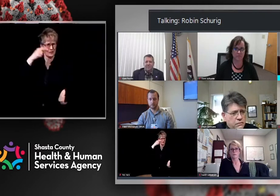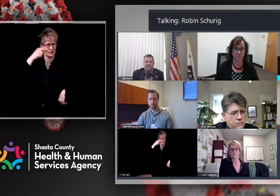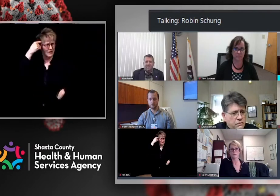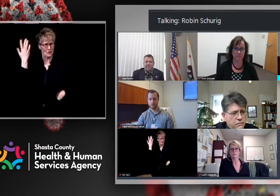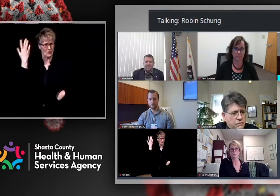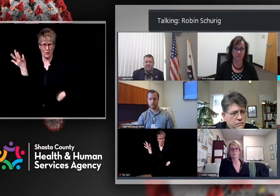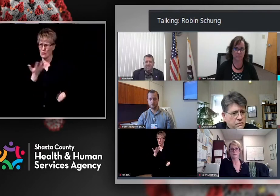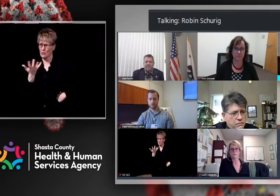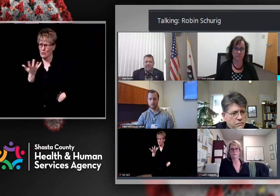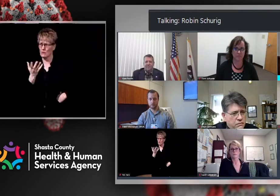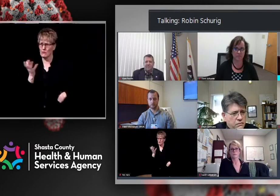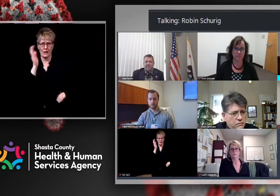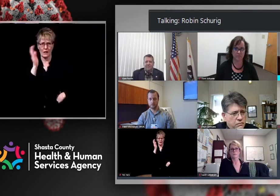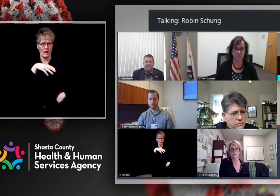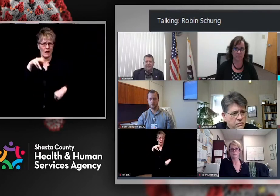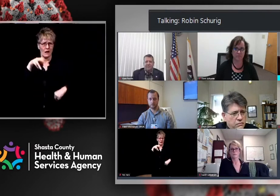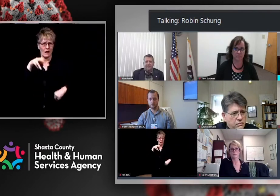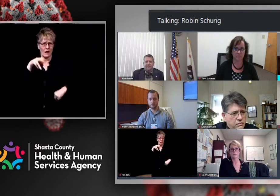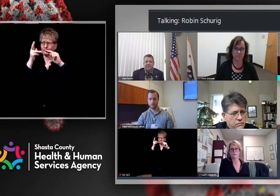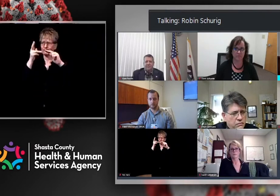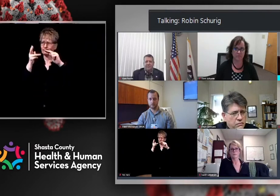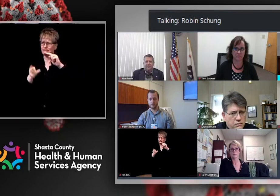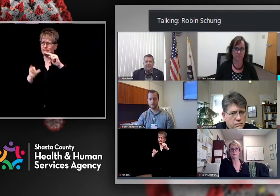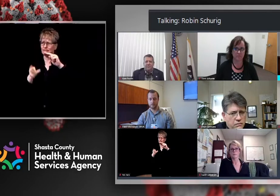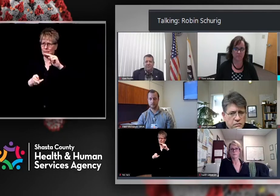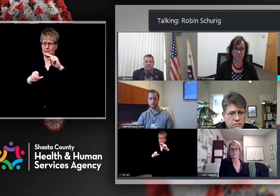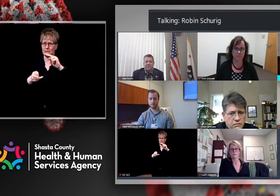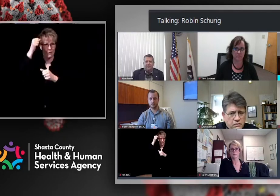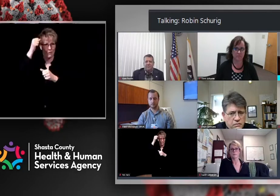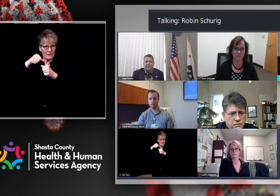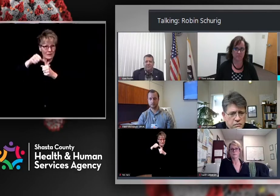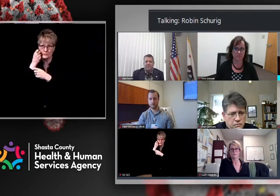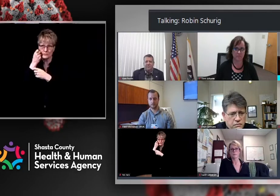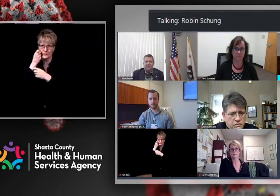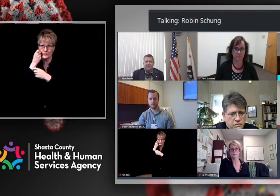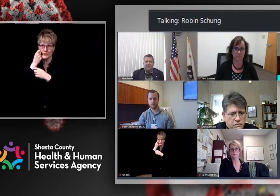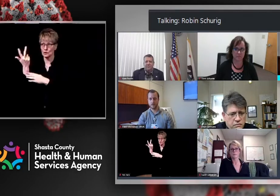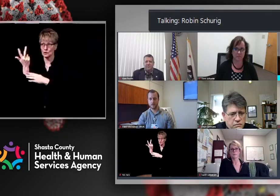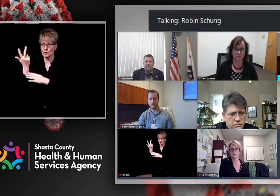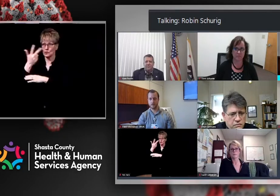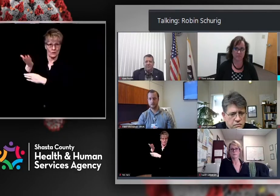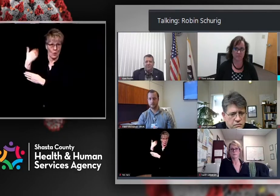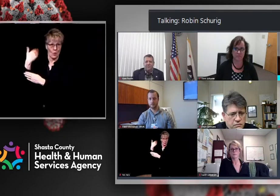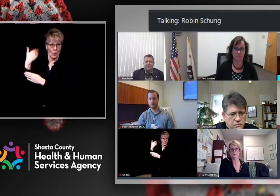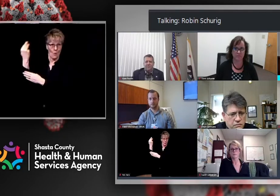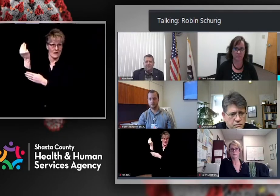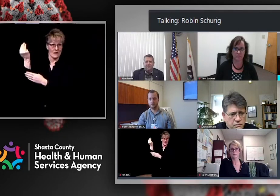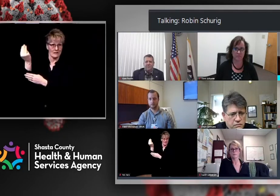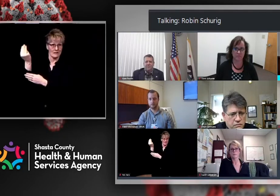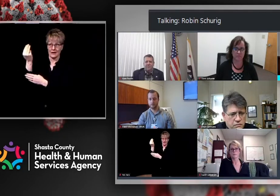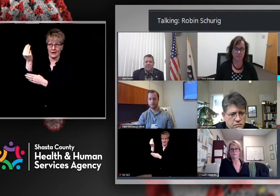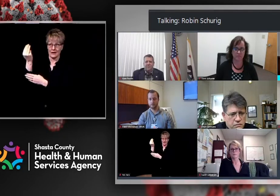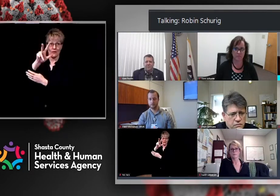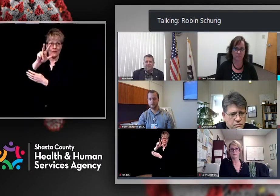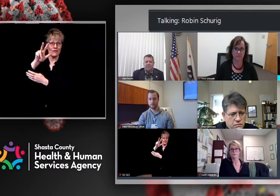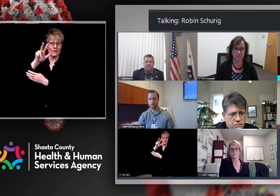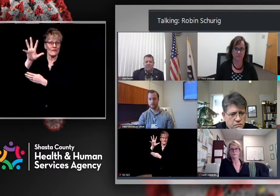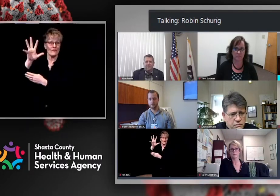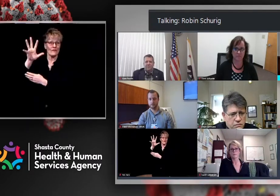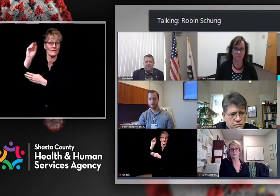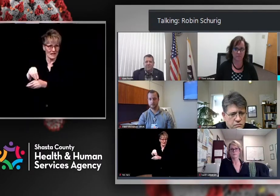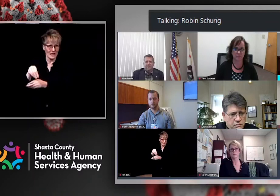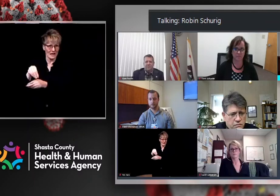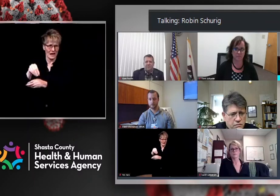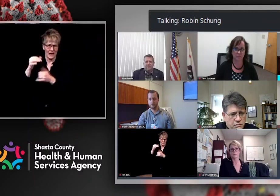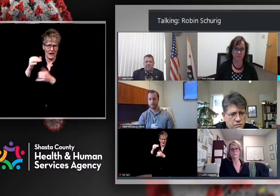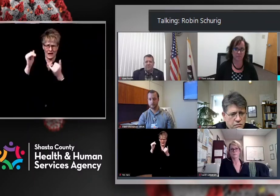because as I mentioned on Monday, it was 35%. But we didn't find out about this data entry error until this morning. And then on that same call,